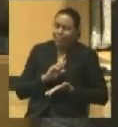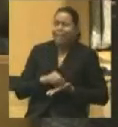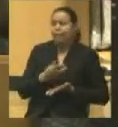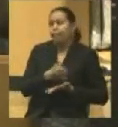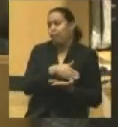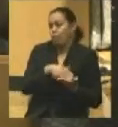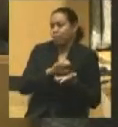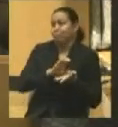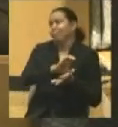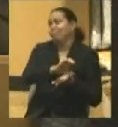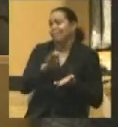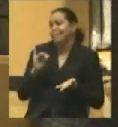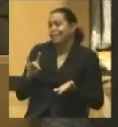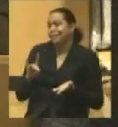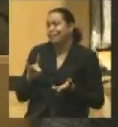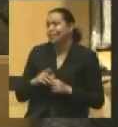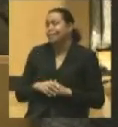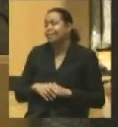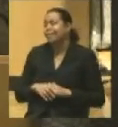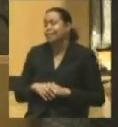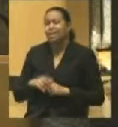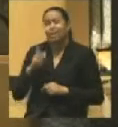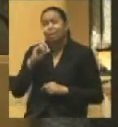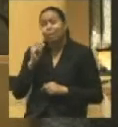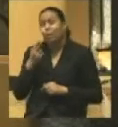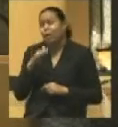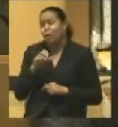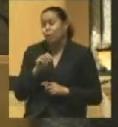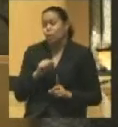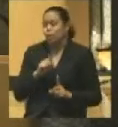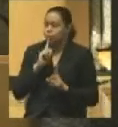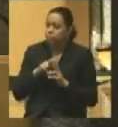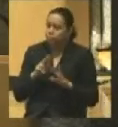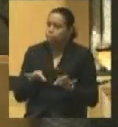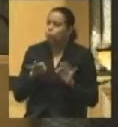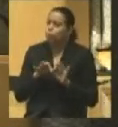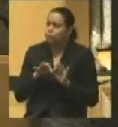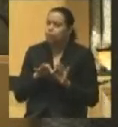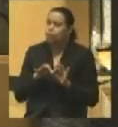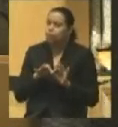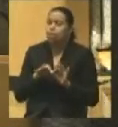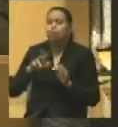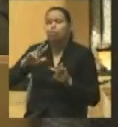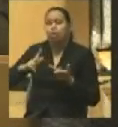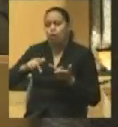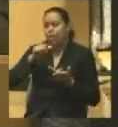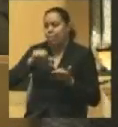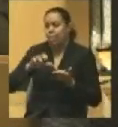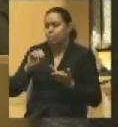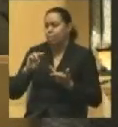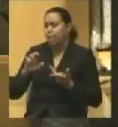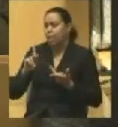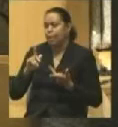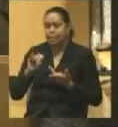because Ohio was really important. The third letter, the Conkling Letter in